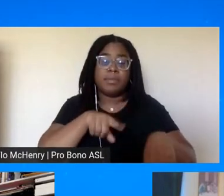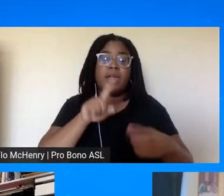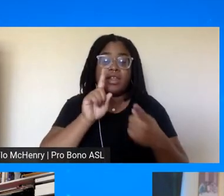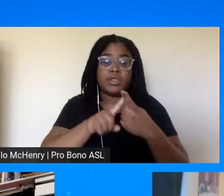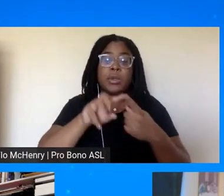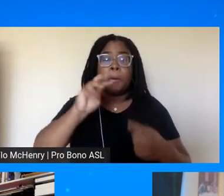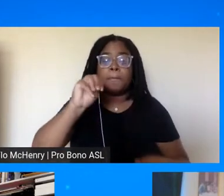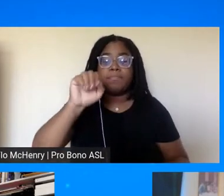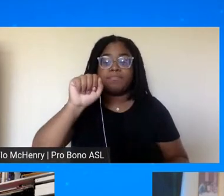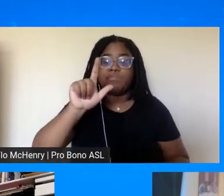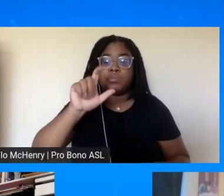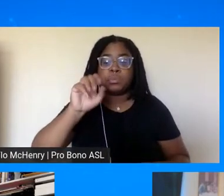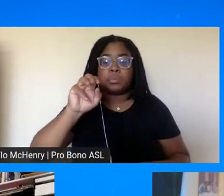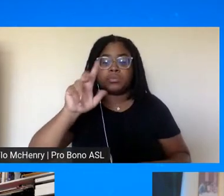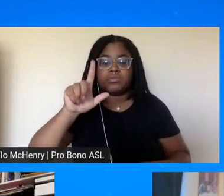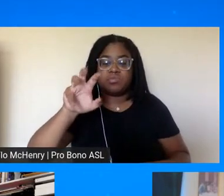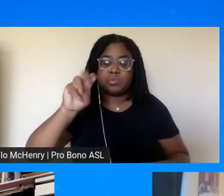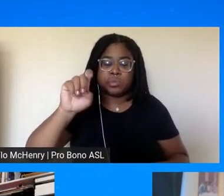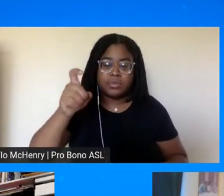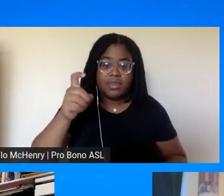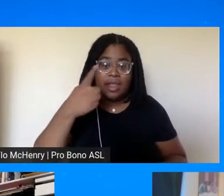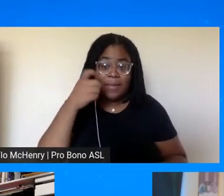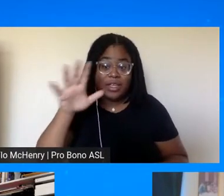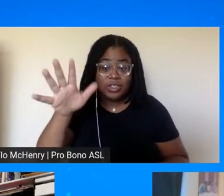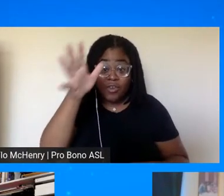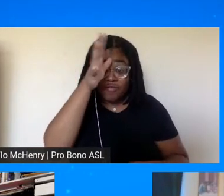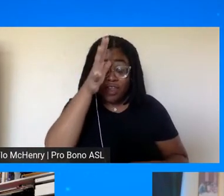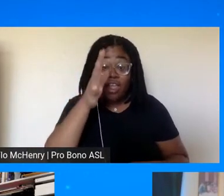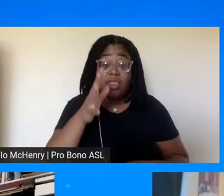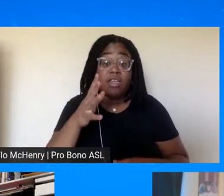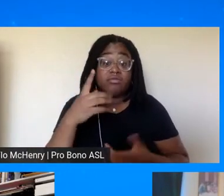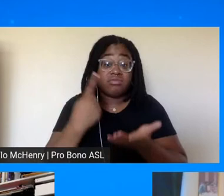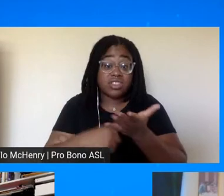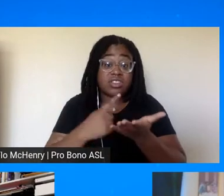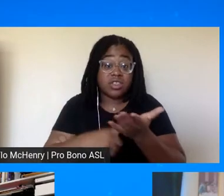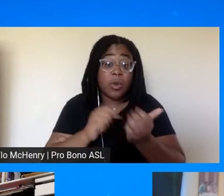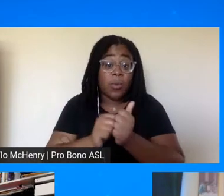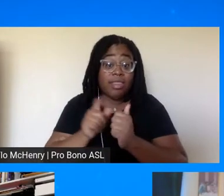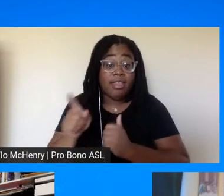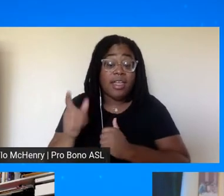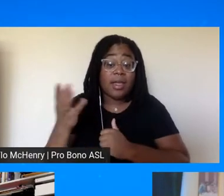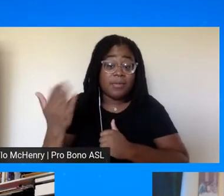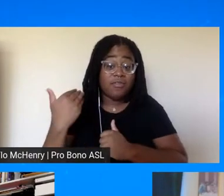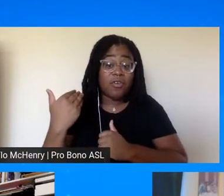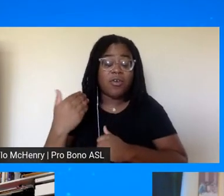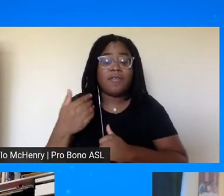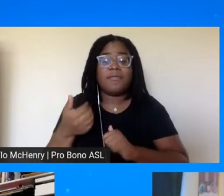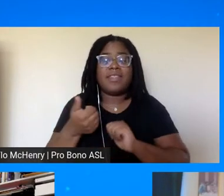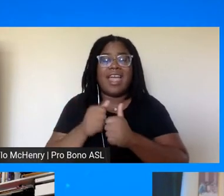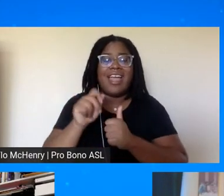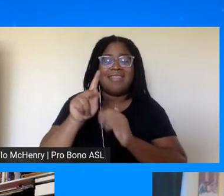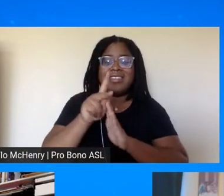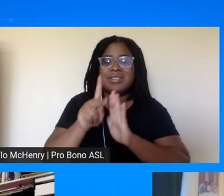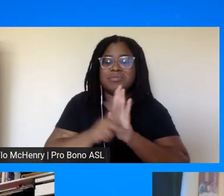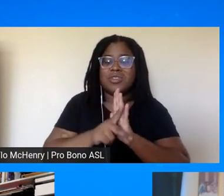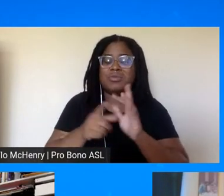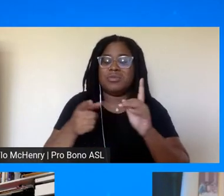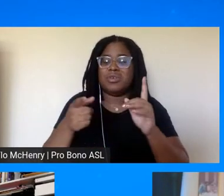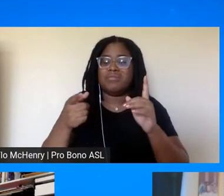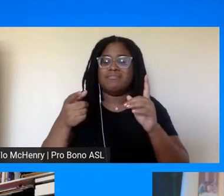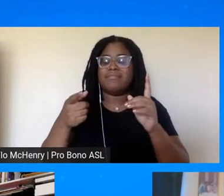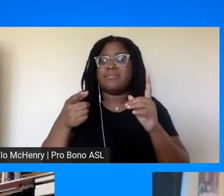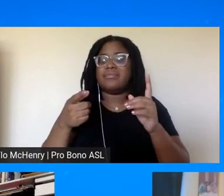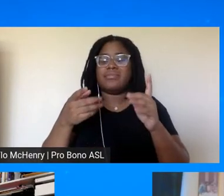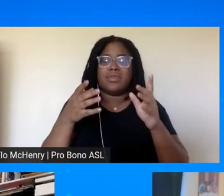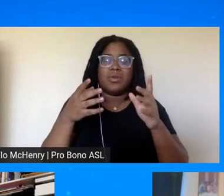65 and spoke at Brown Chapel. So therefore, we have to make sure we understand Malcolm and how these principles work, even in conflict.